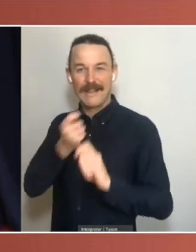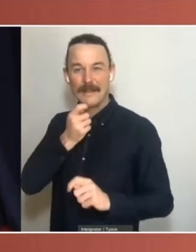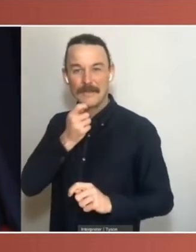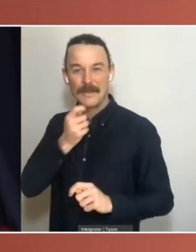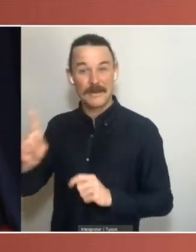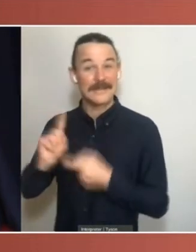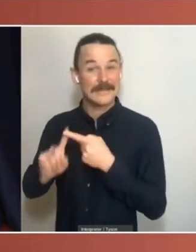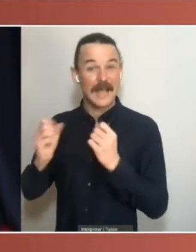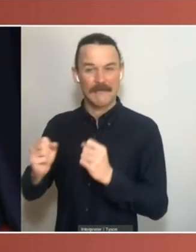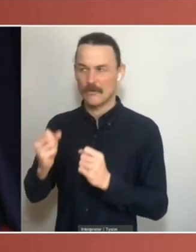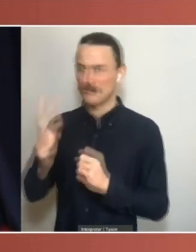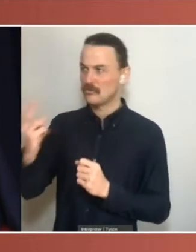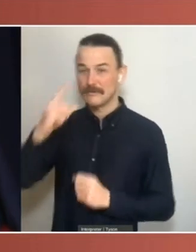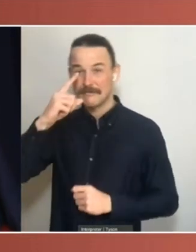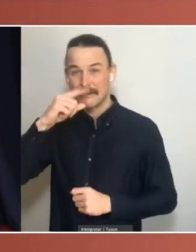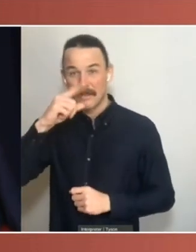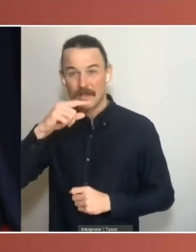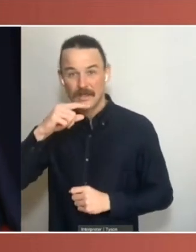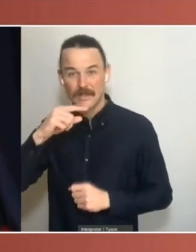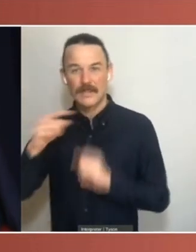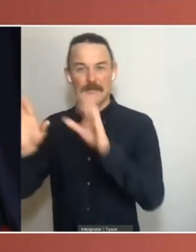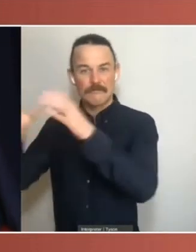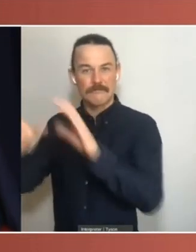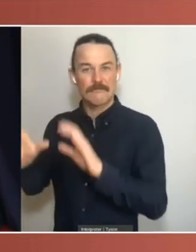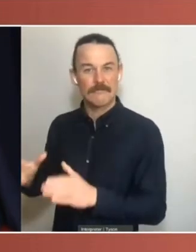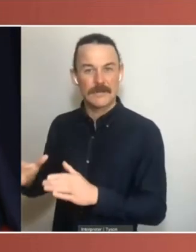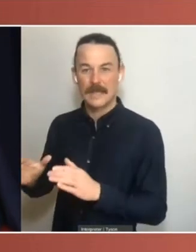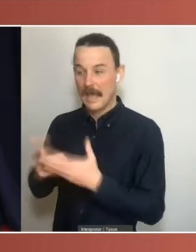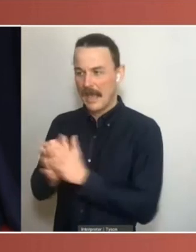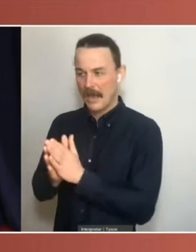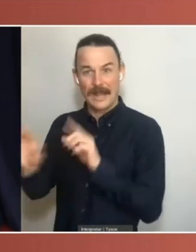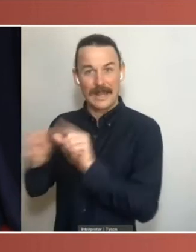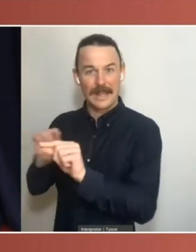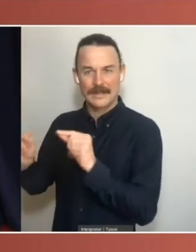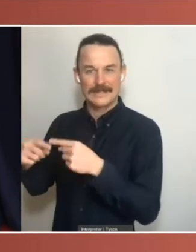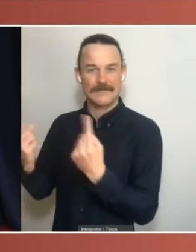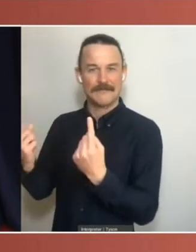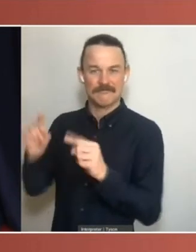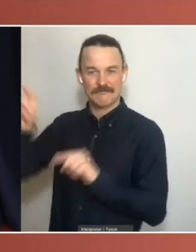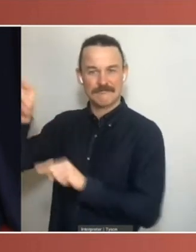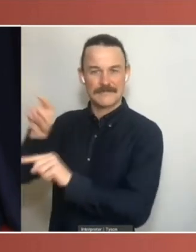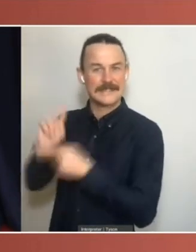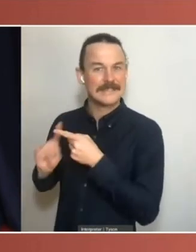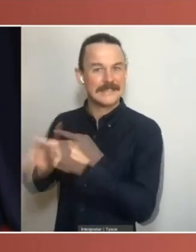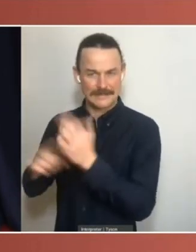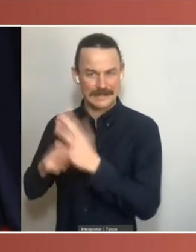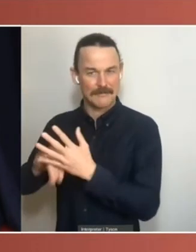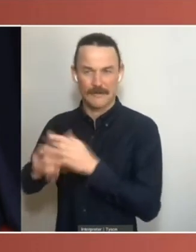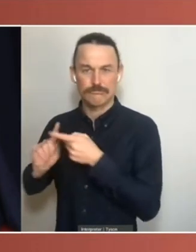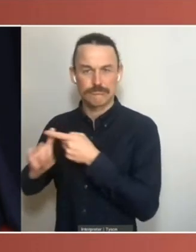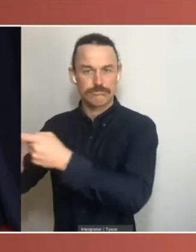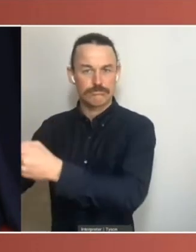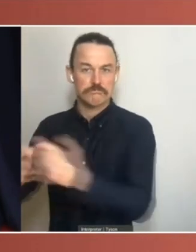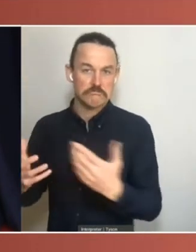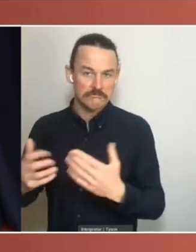bodies with separate modes of election. So to the extent that the Senate doesn't serve